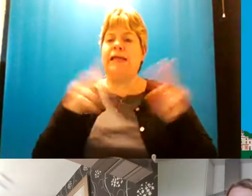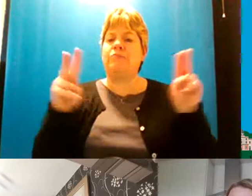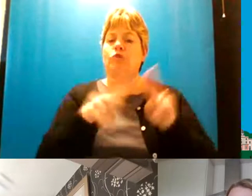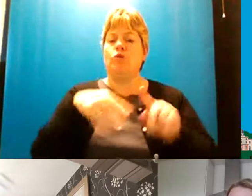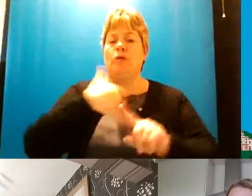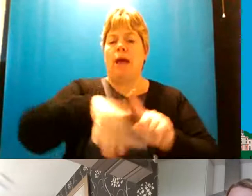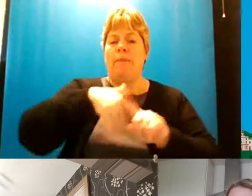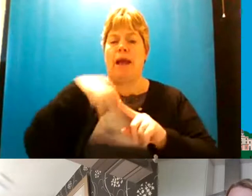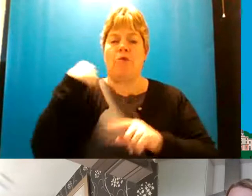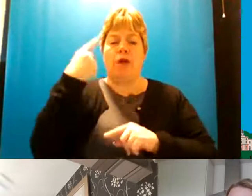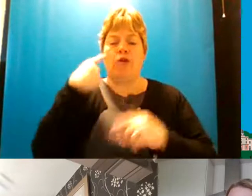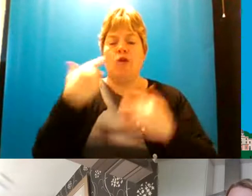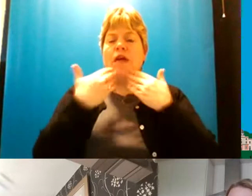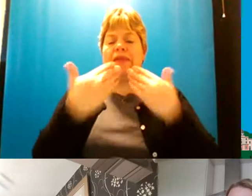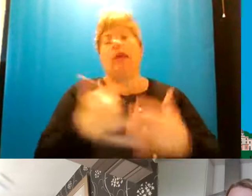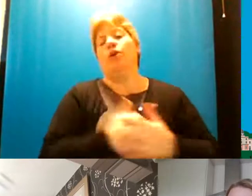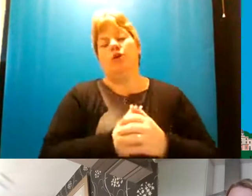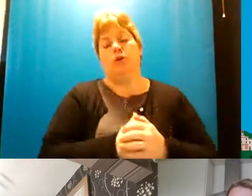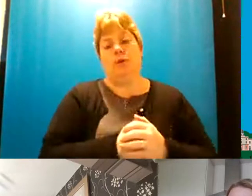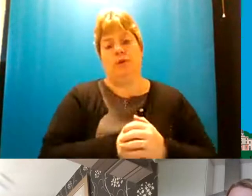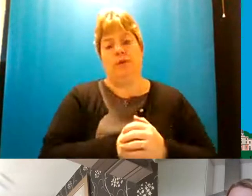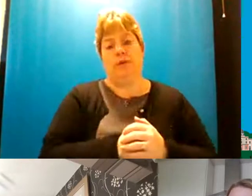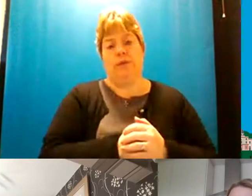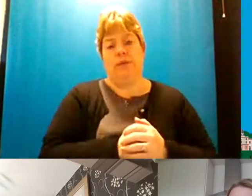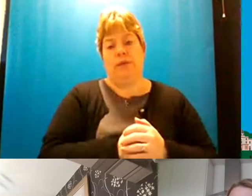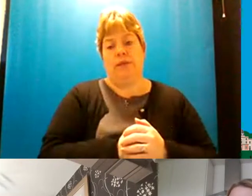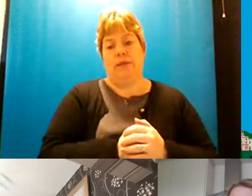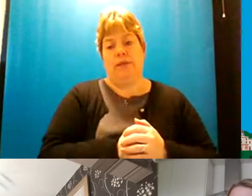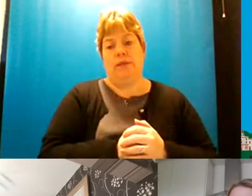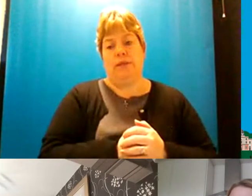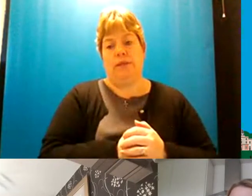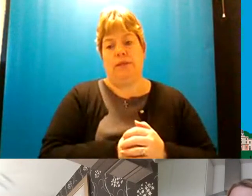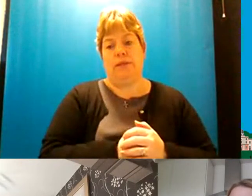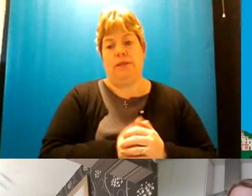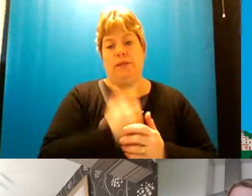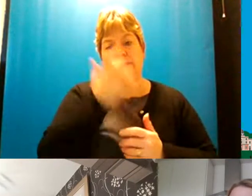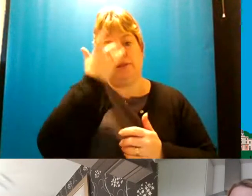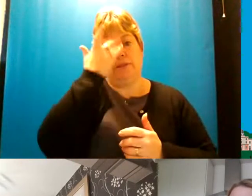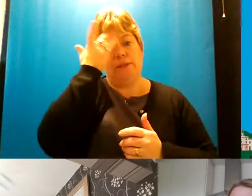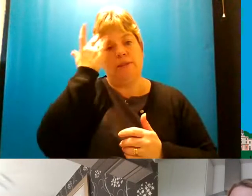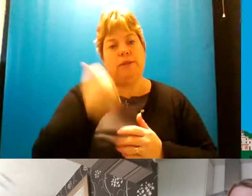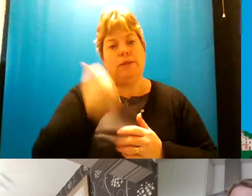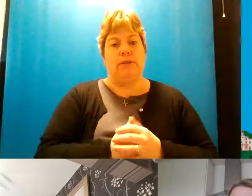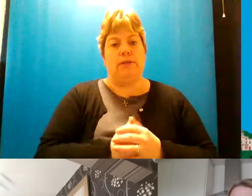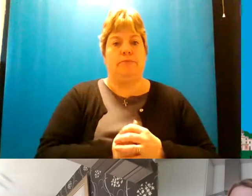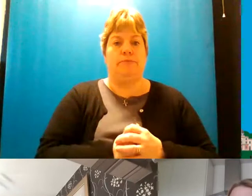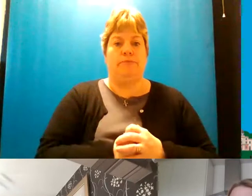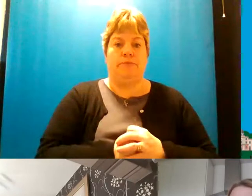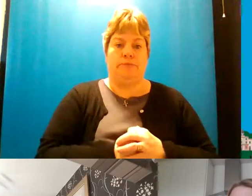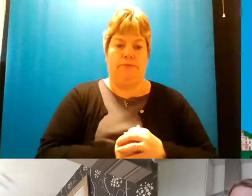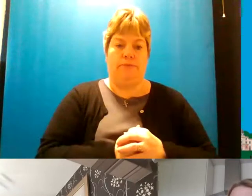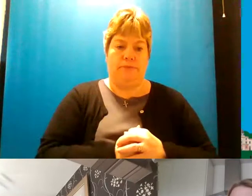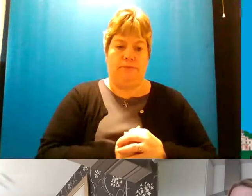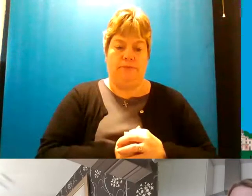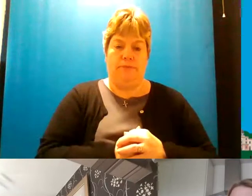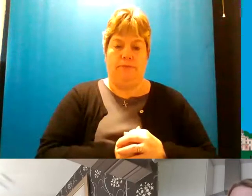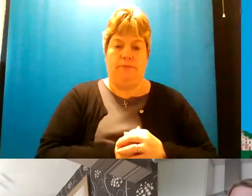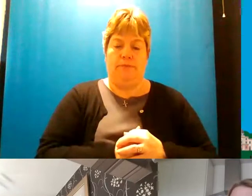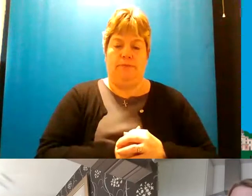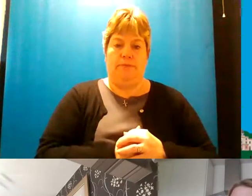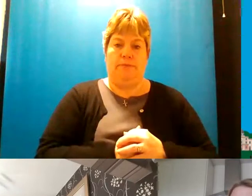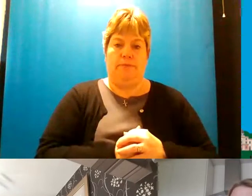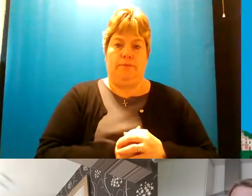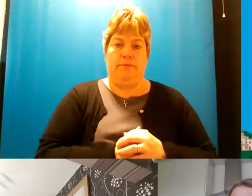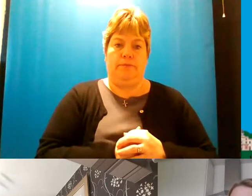background noise thank you so i'm sharing my screen now it's taking a while because the